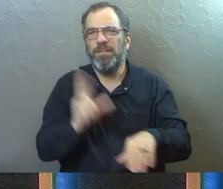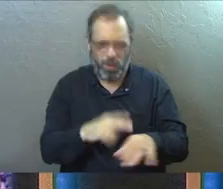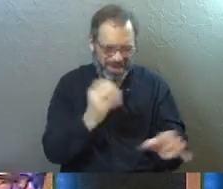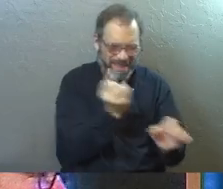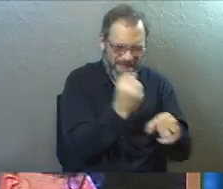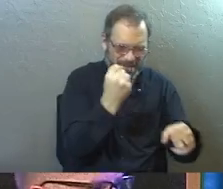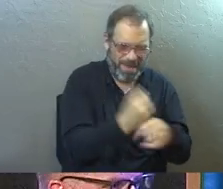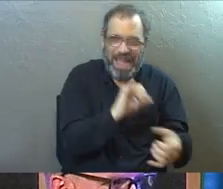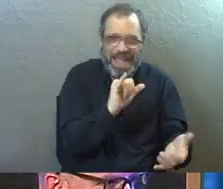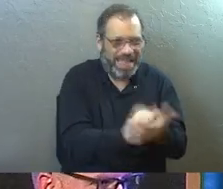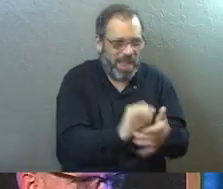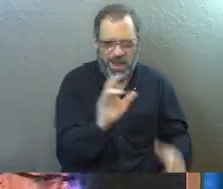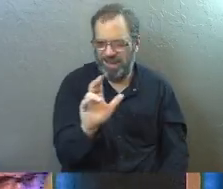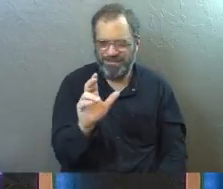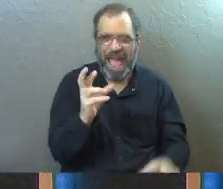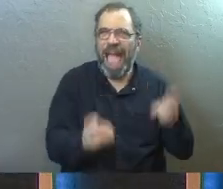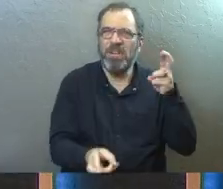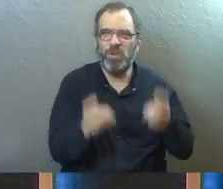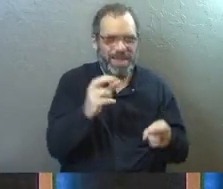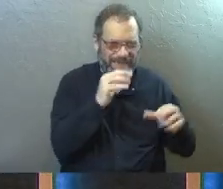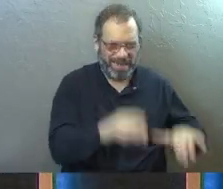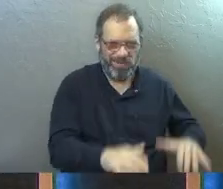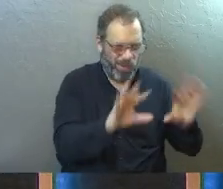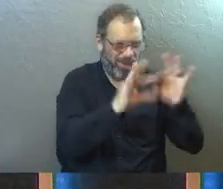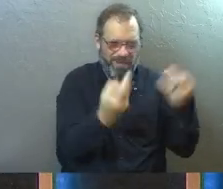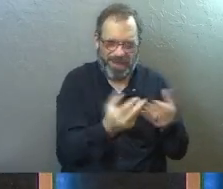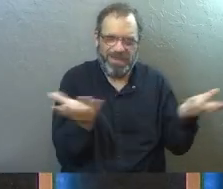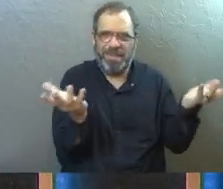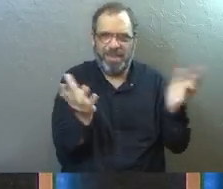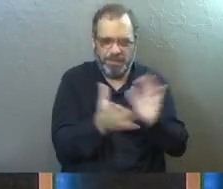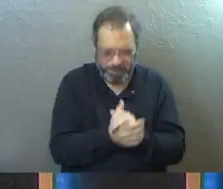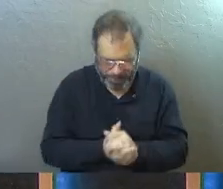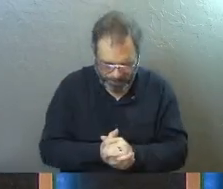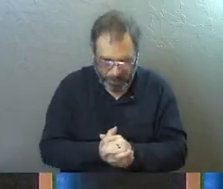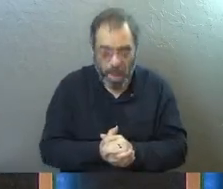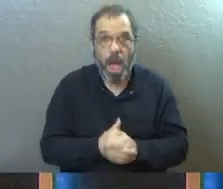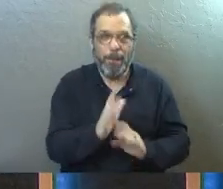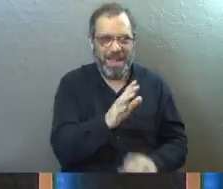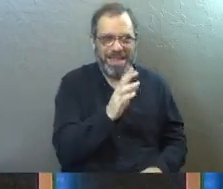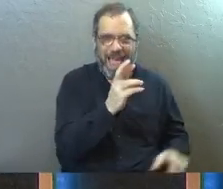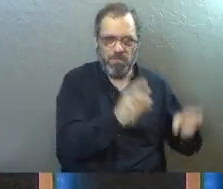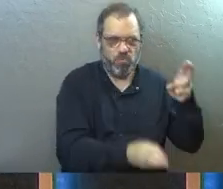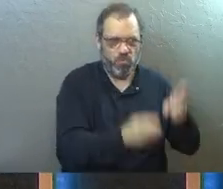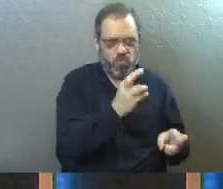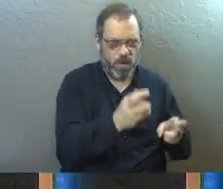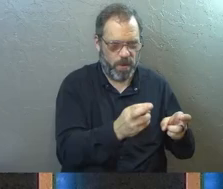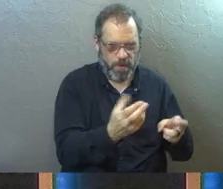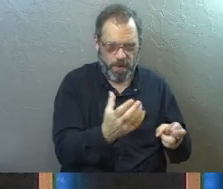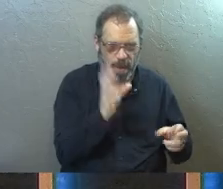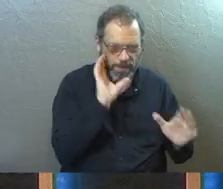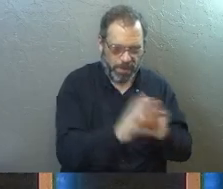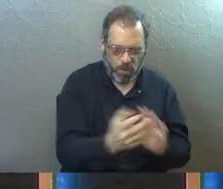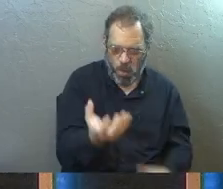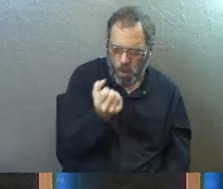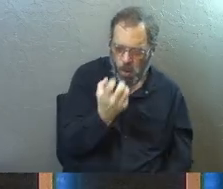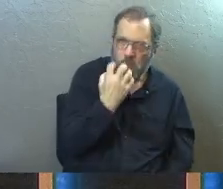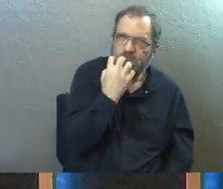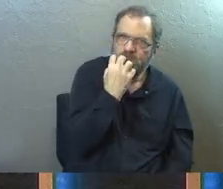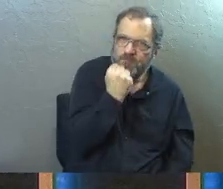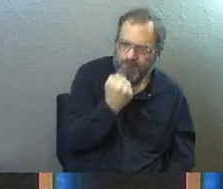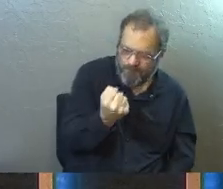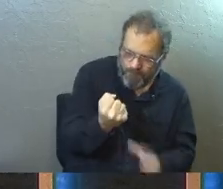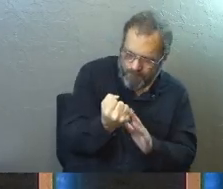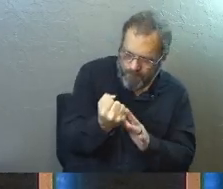they manufacture it because they're an android. They didn't grow up in a family. But that android holds onto it for dear